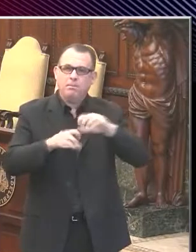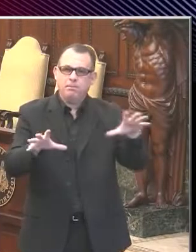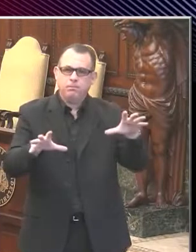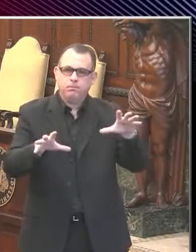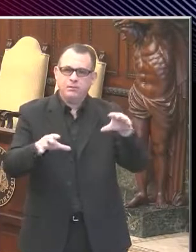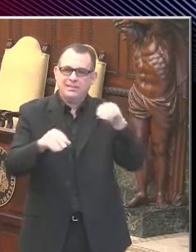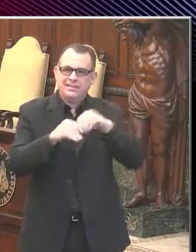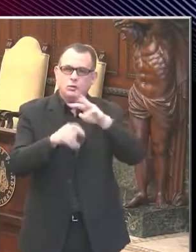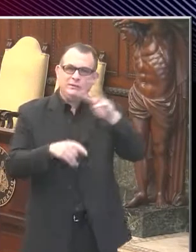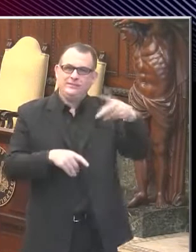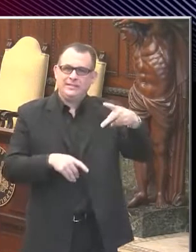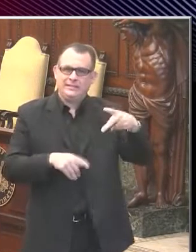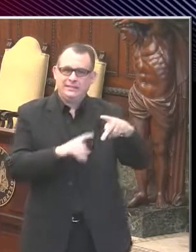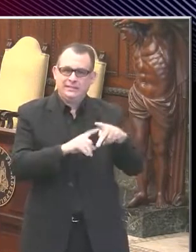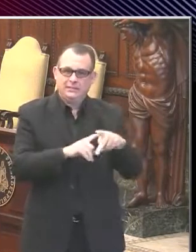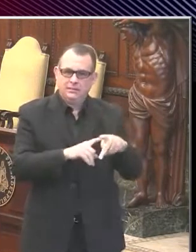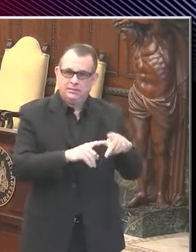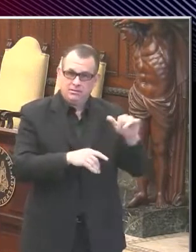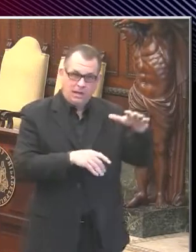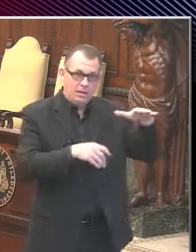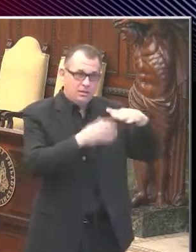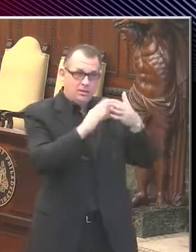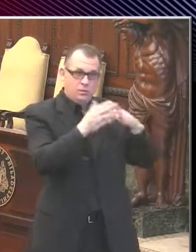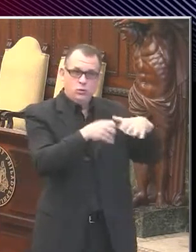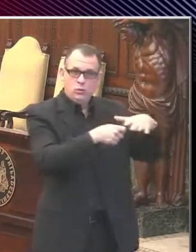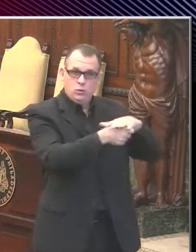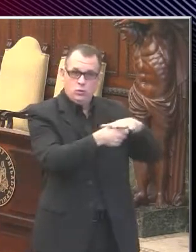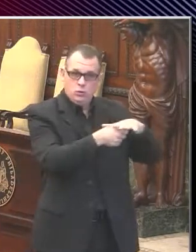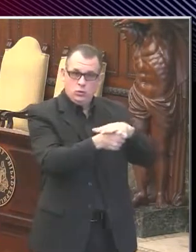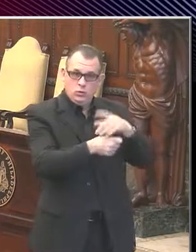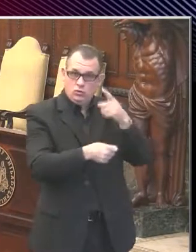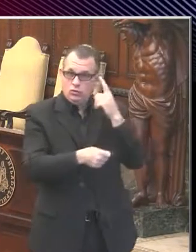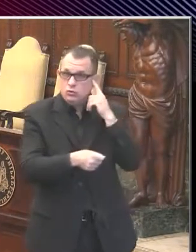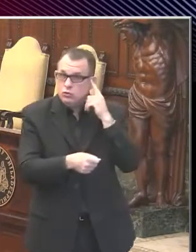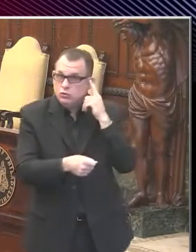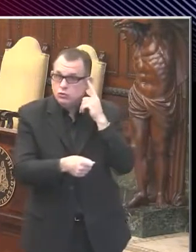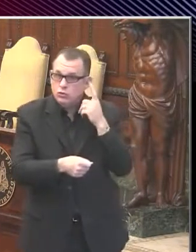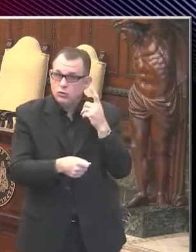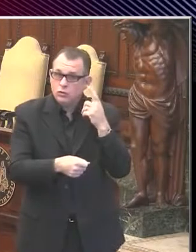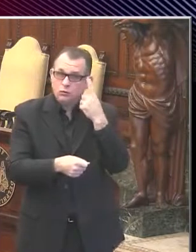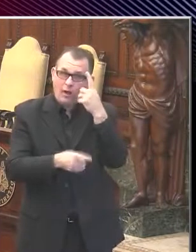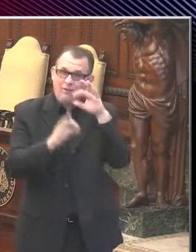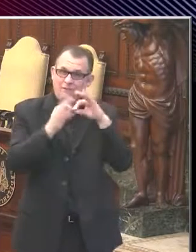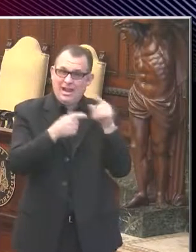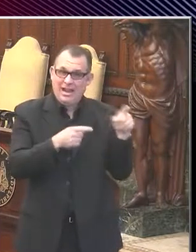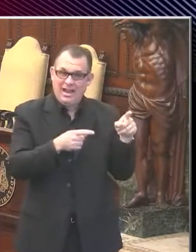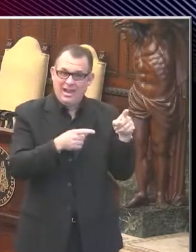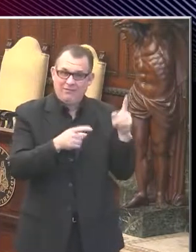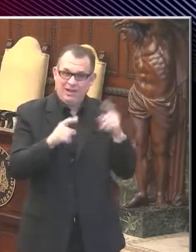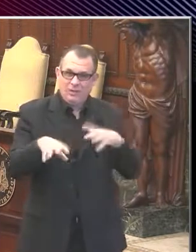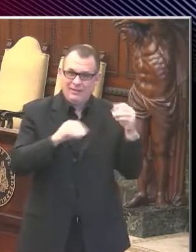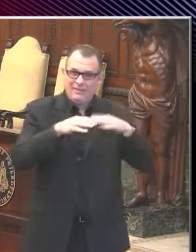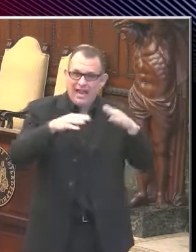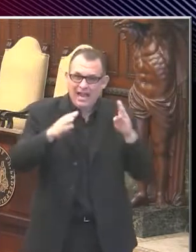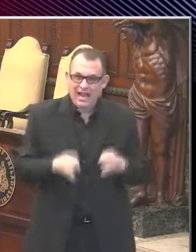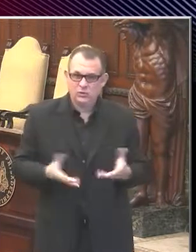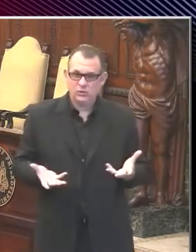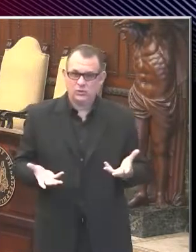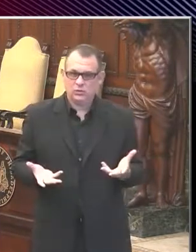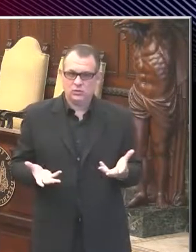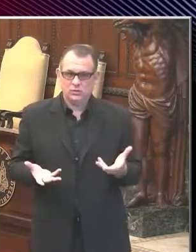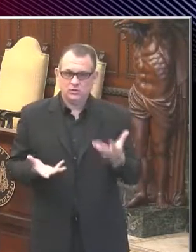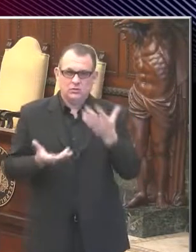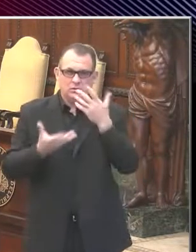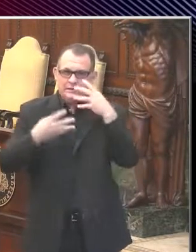Regarding the community there, we're told there was a family who had to leave their house and other people watching nearby who were tear gasped.